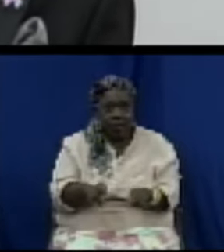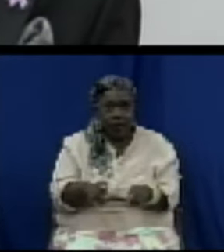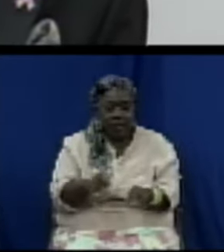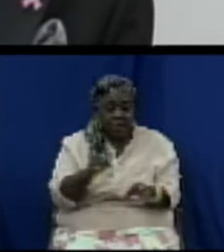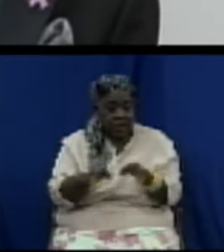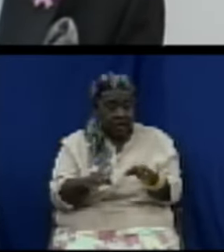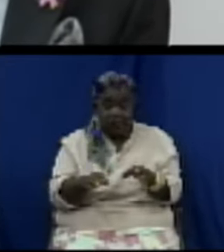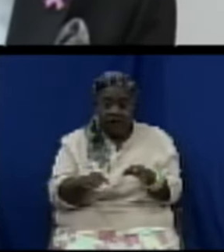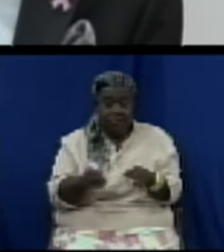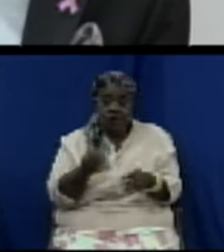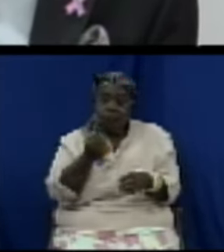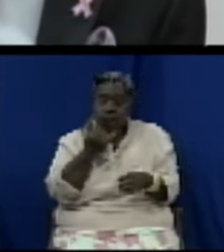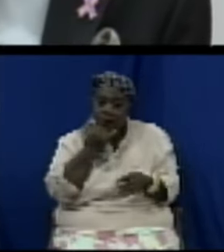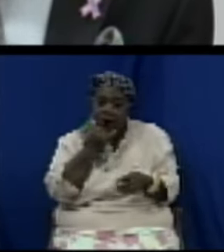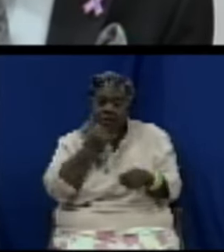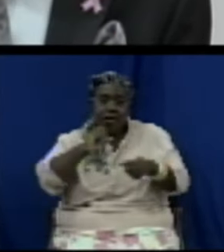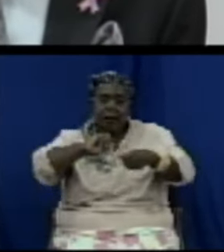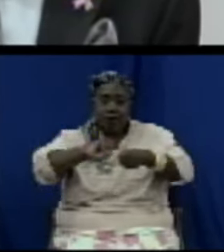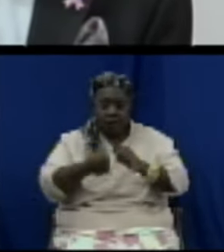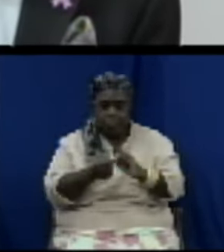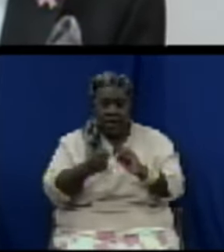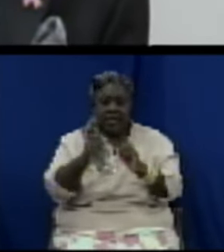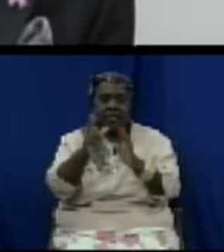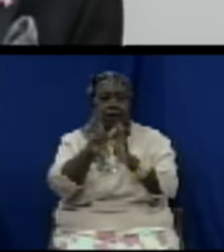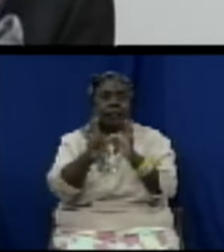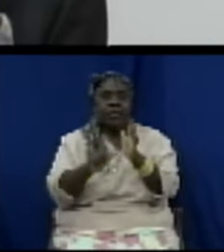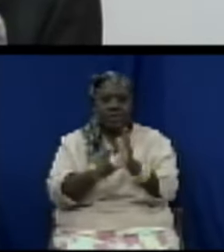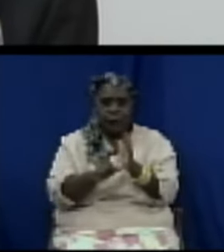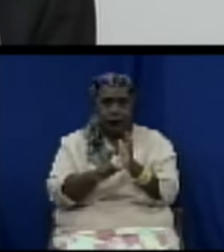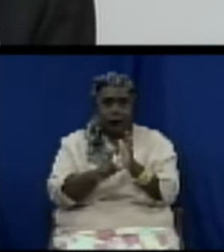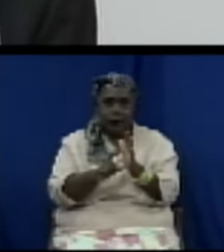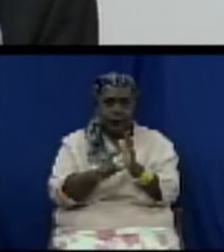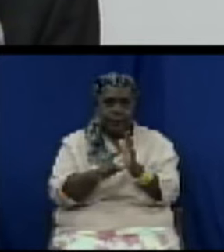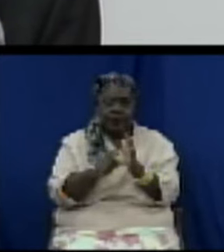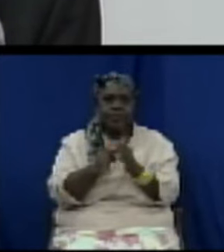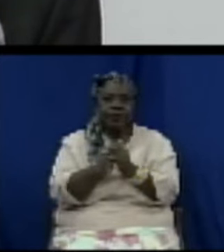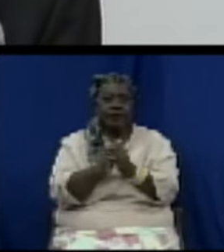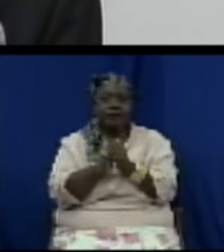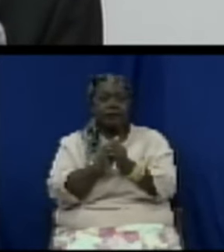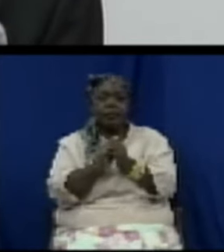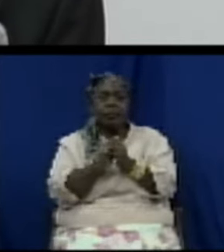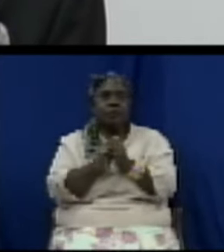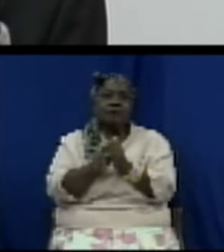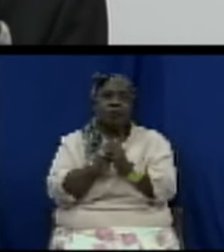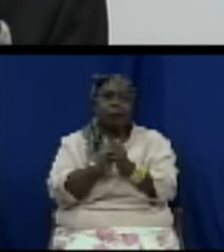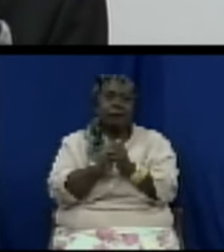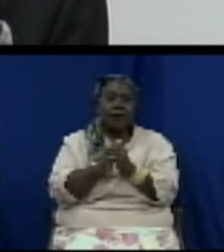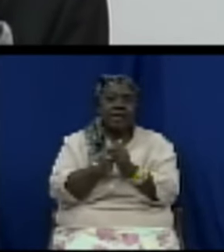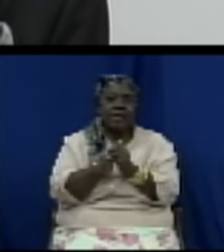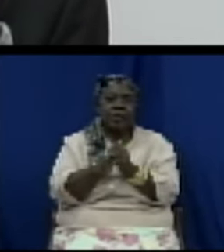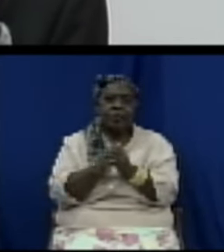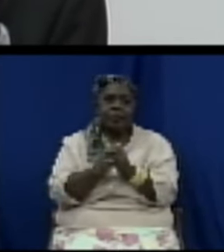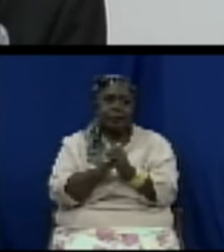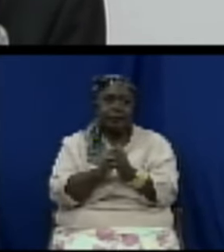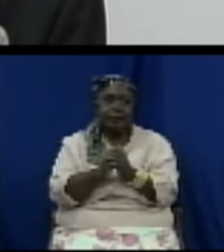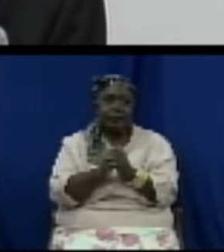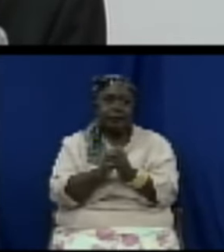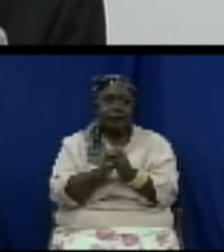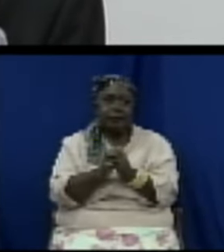that is in fact violated and the law would then take its course